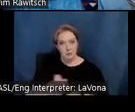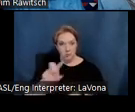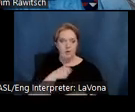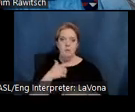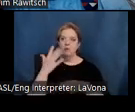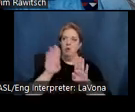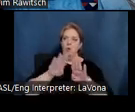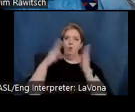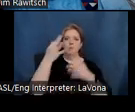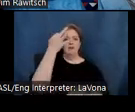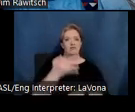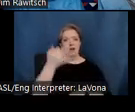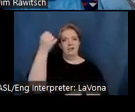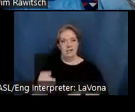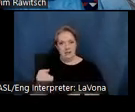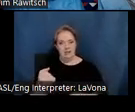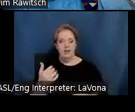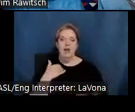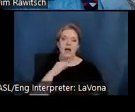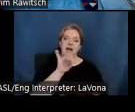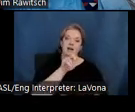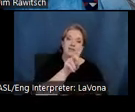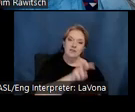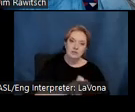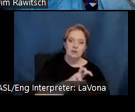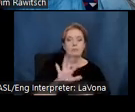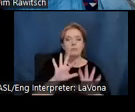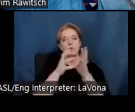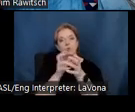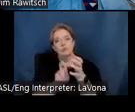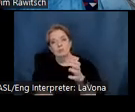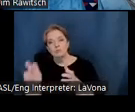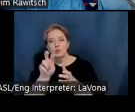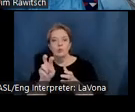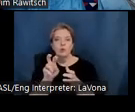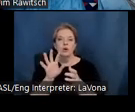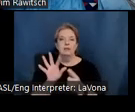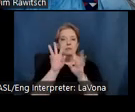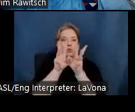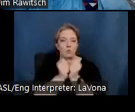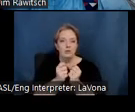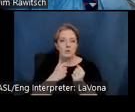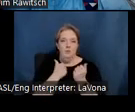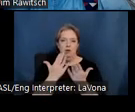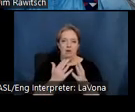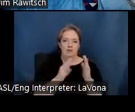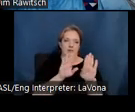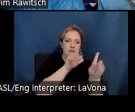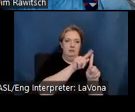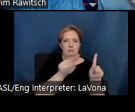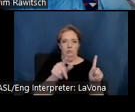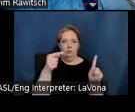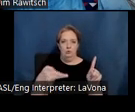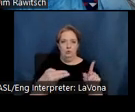with field trips, group tours, special workshops and tours scheduled for other days of the week too. The Malouf